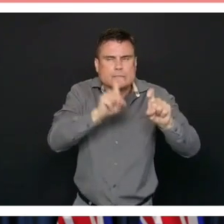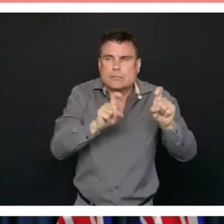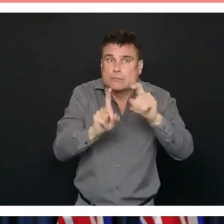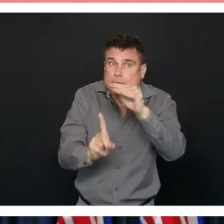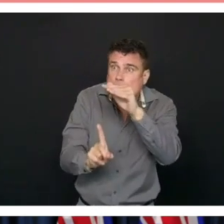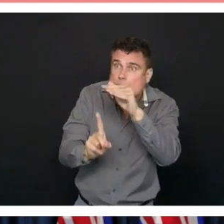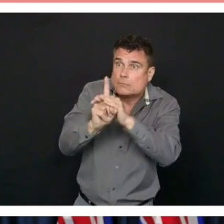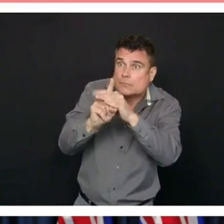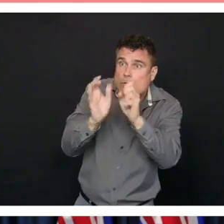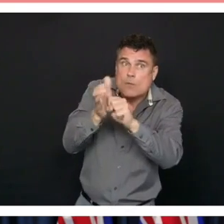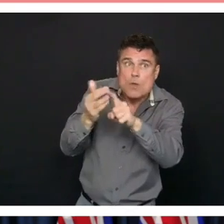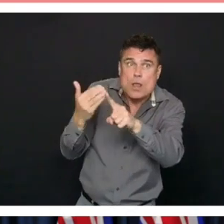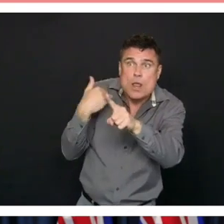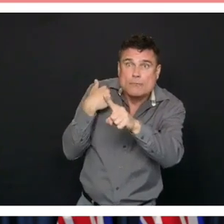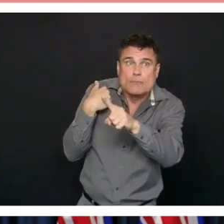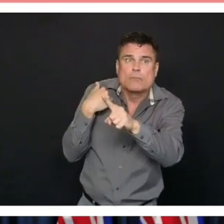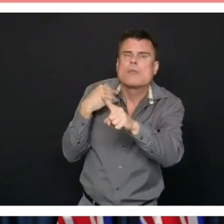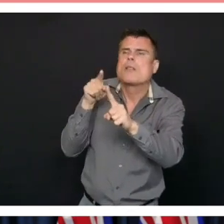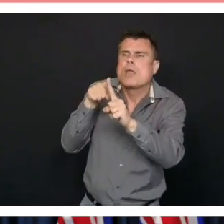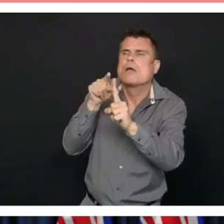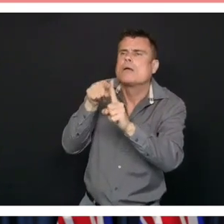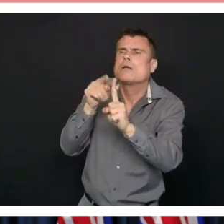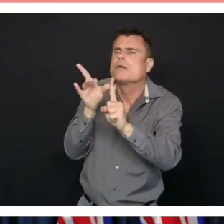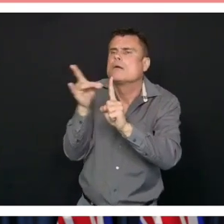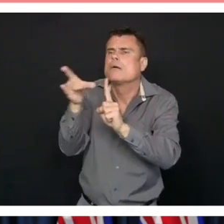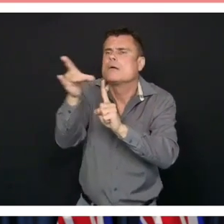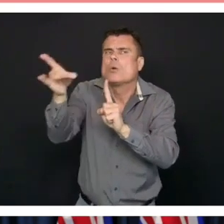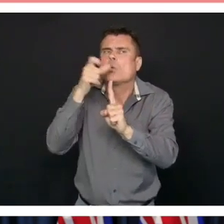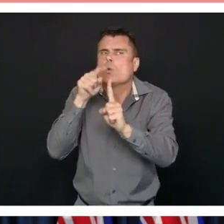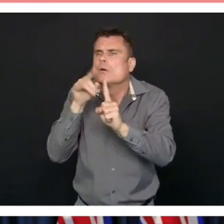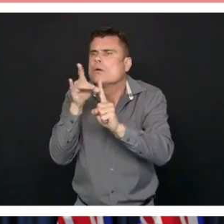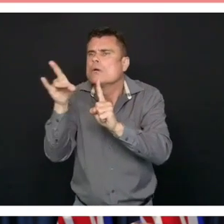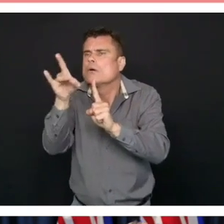to prevent outbreaks and more spread in our communities.